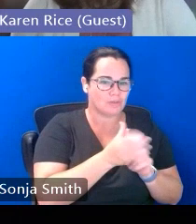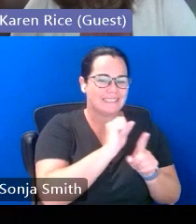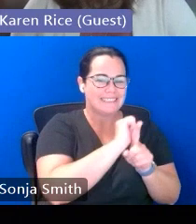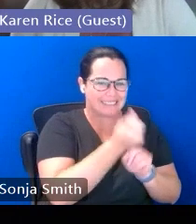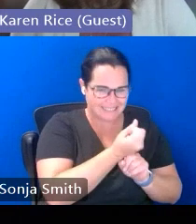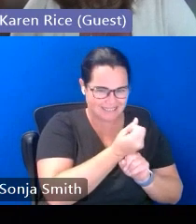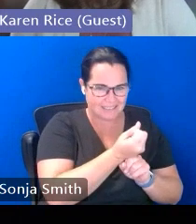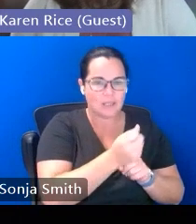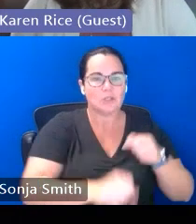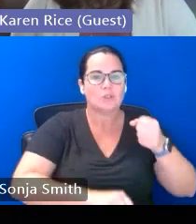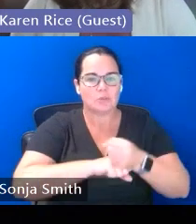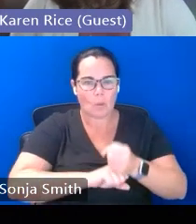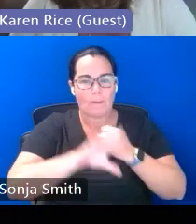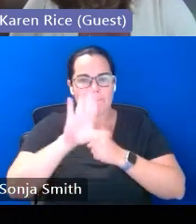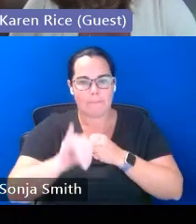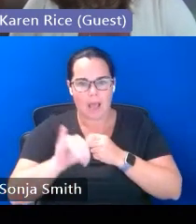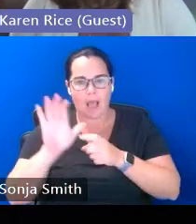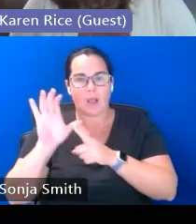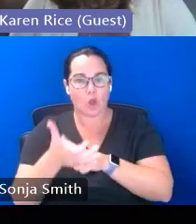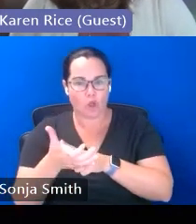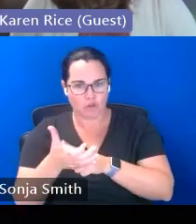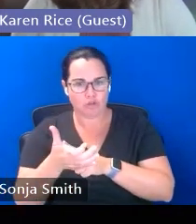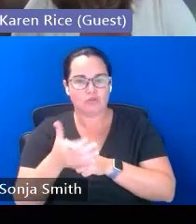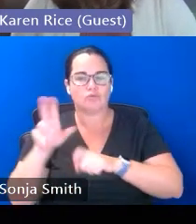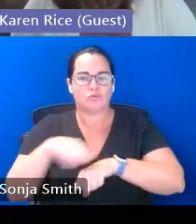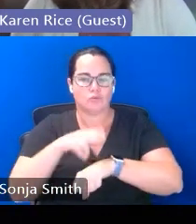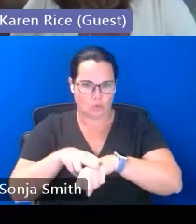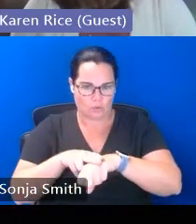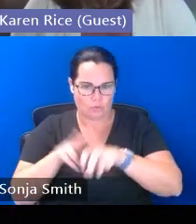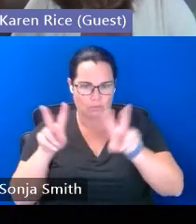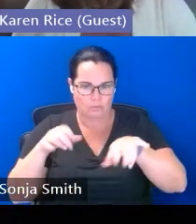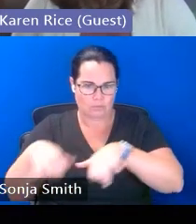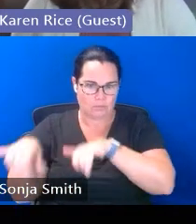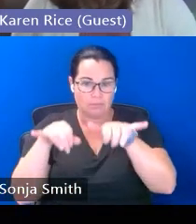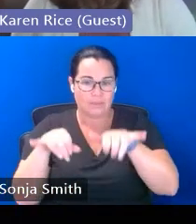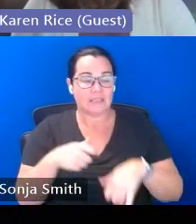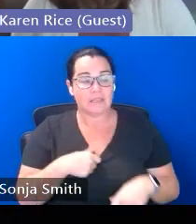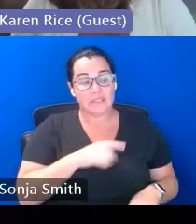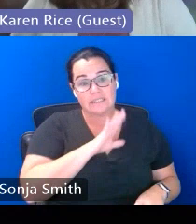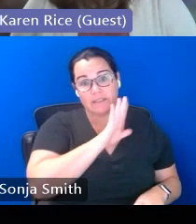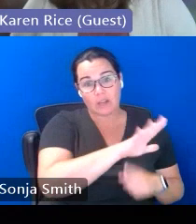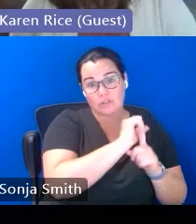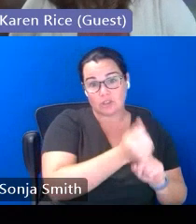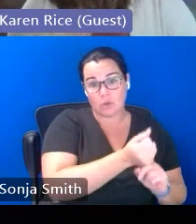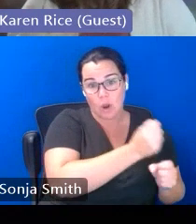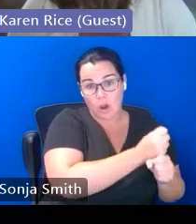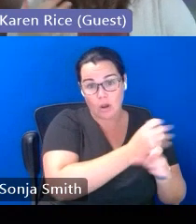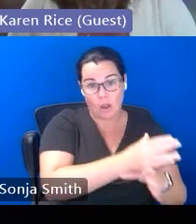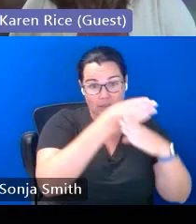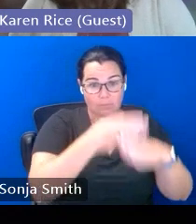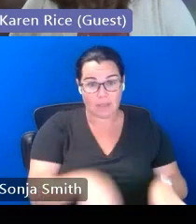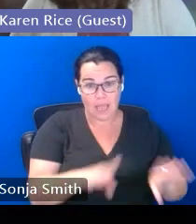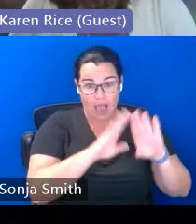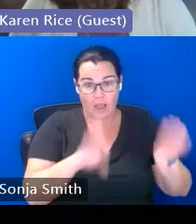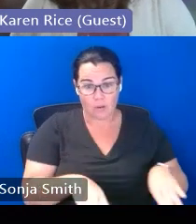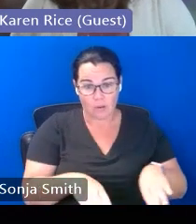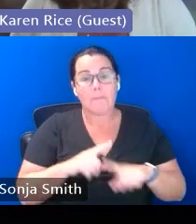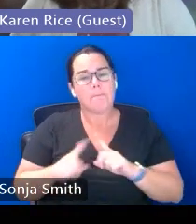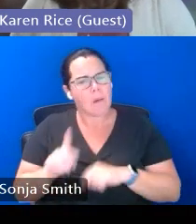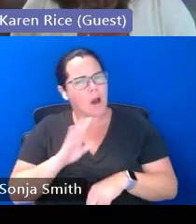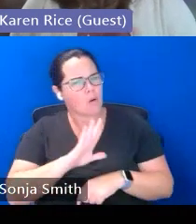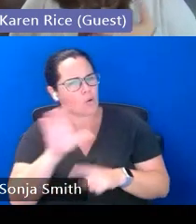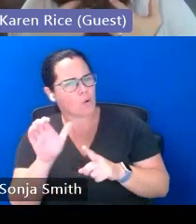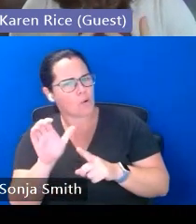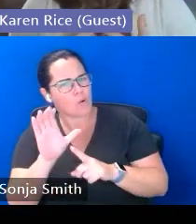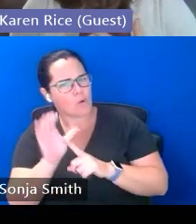the lens that we want to look through when we're thinking about that shared housing so is it their circumstance that caused them to share housing but it's supported by the cultural